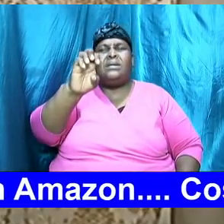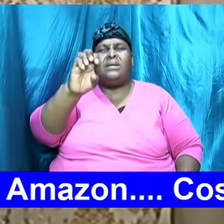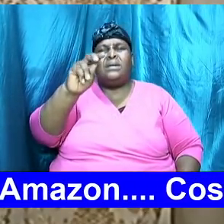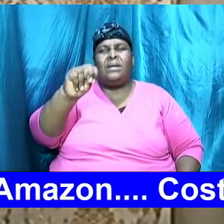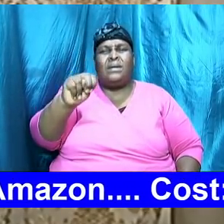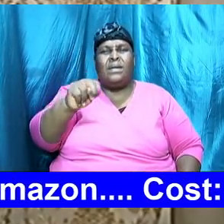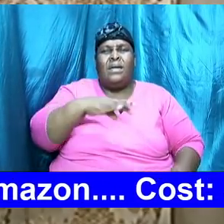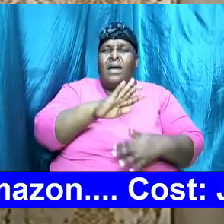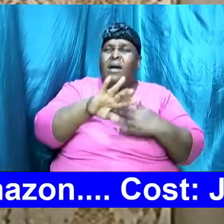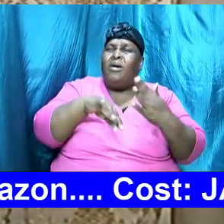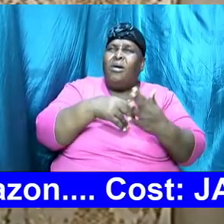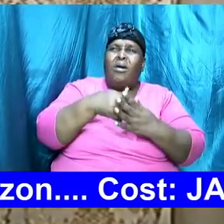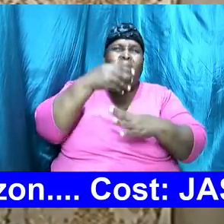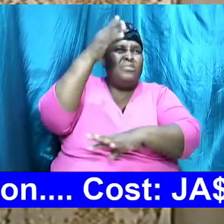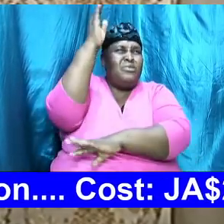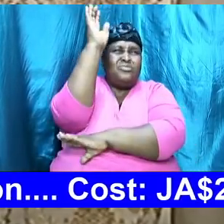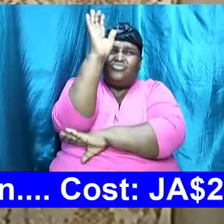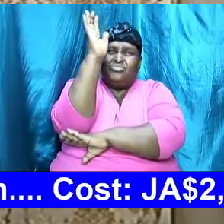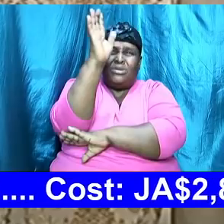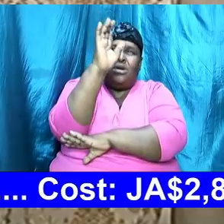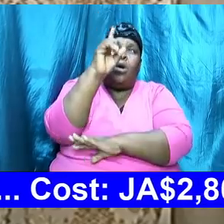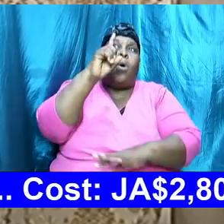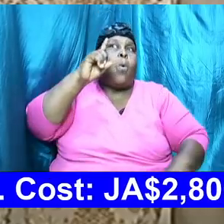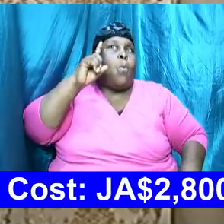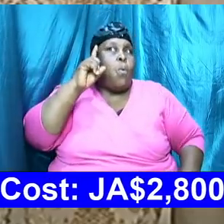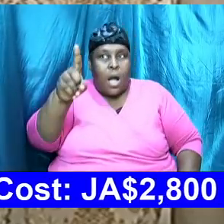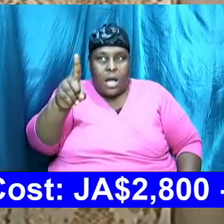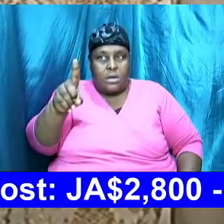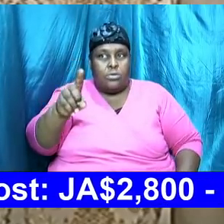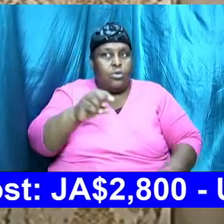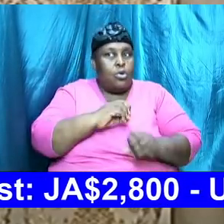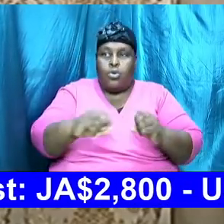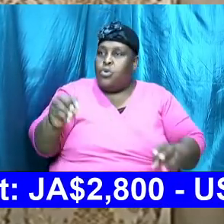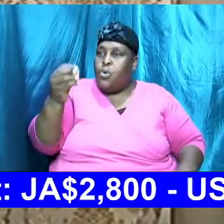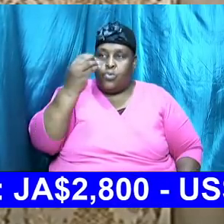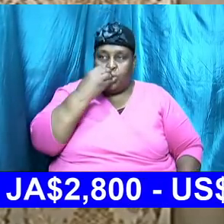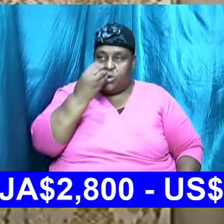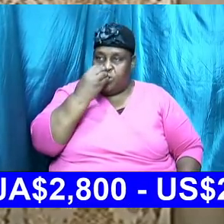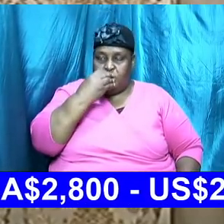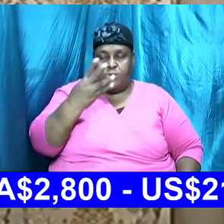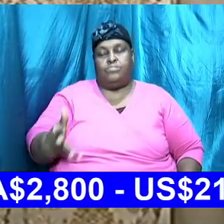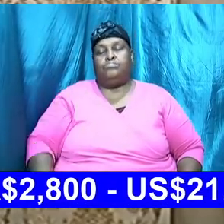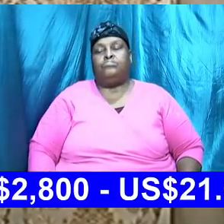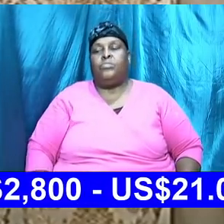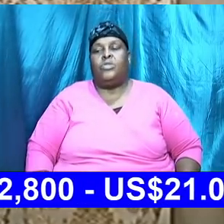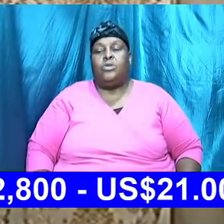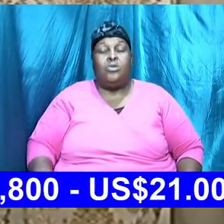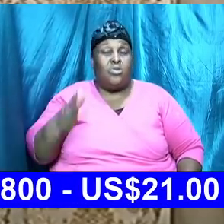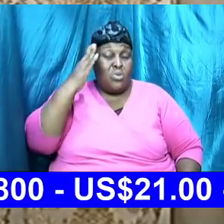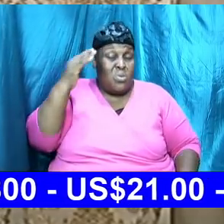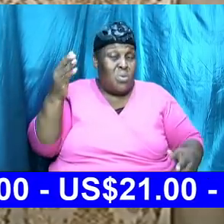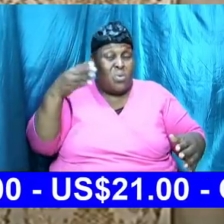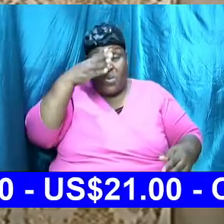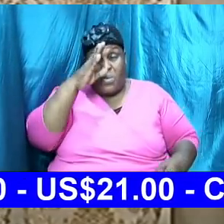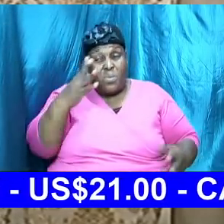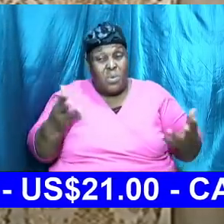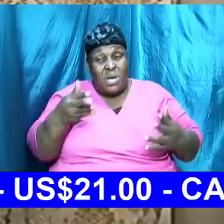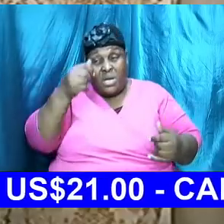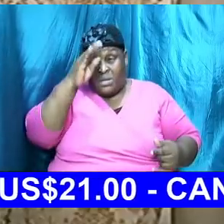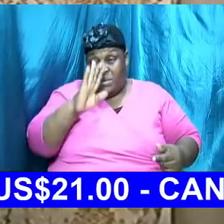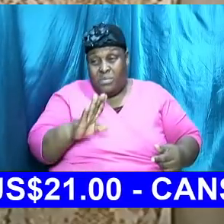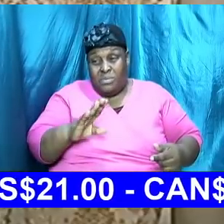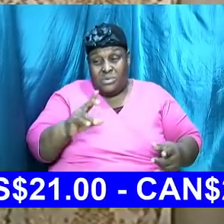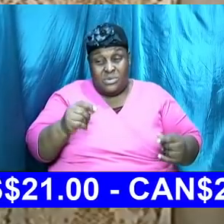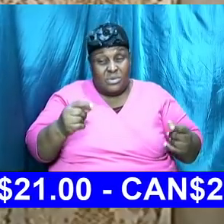all the trees that are one don't eat of that one you know what God was doing putting in